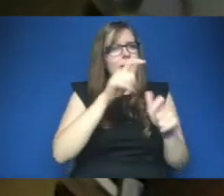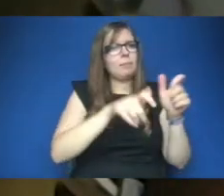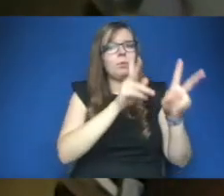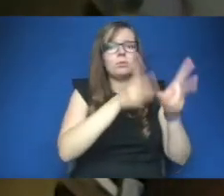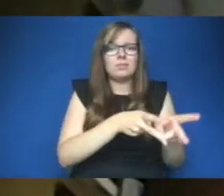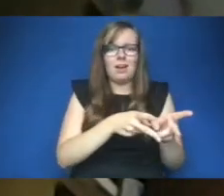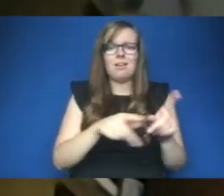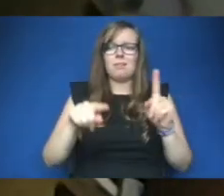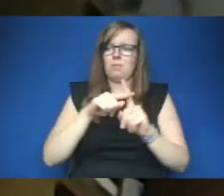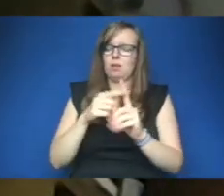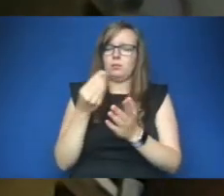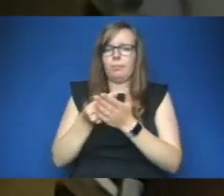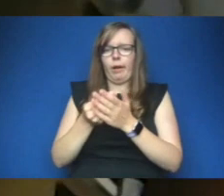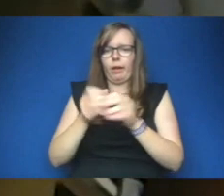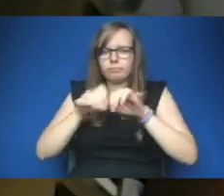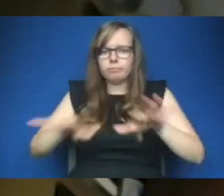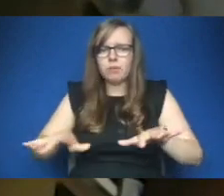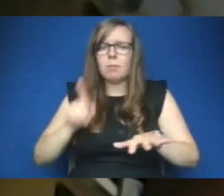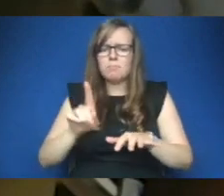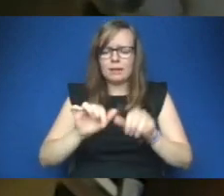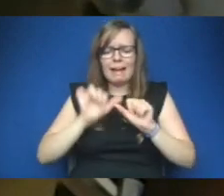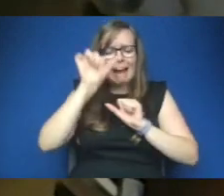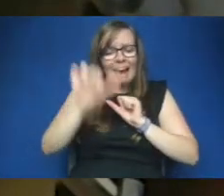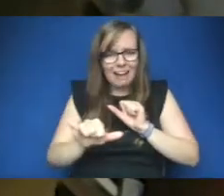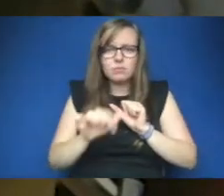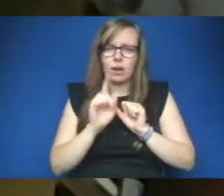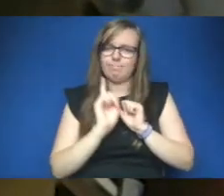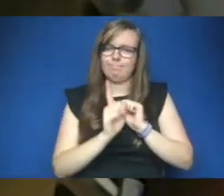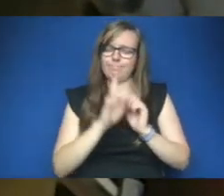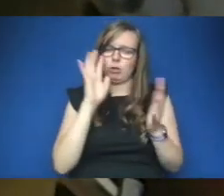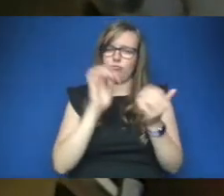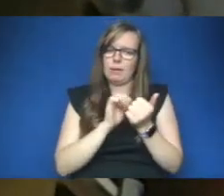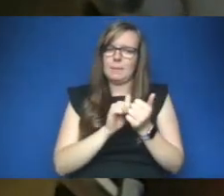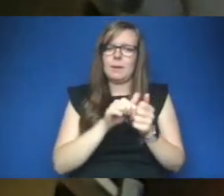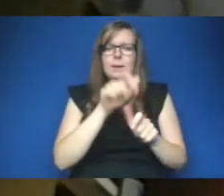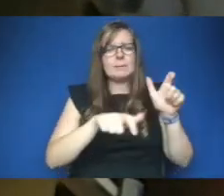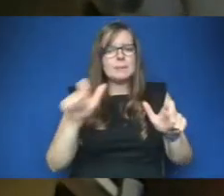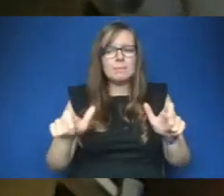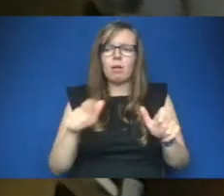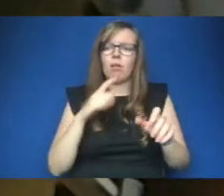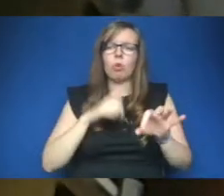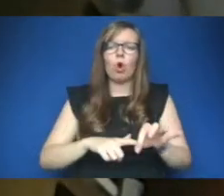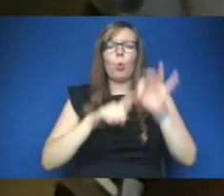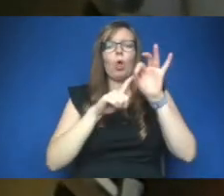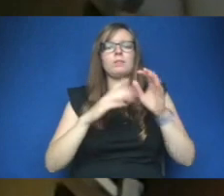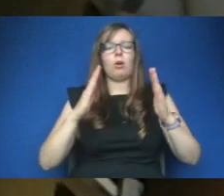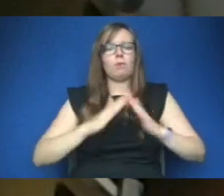also memorable for what came after that suffering of the victims the poverty of the homeless and displaced the burdens that are placed on working people